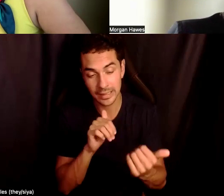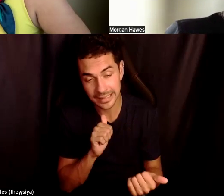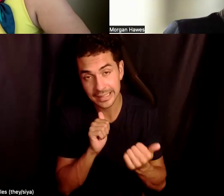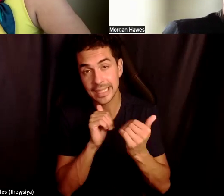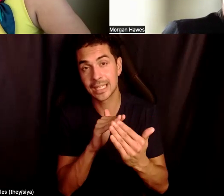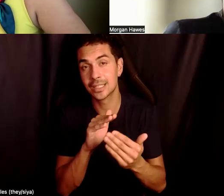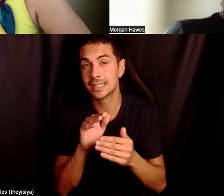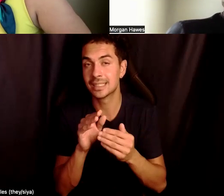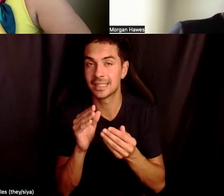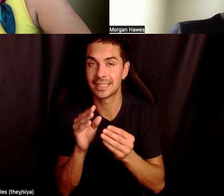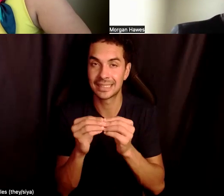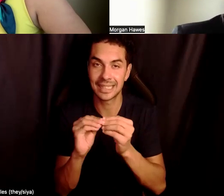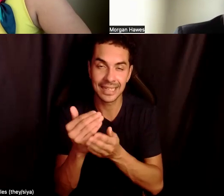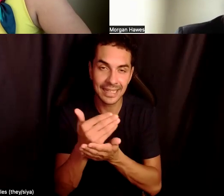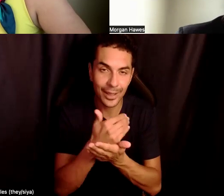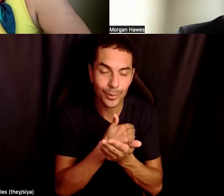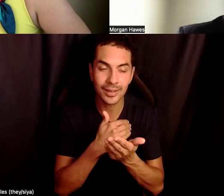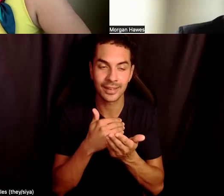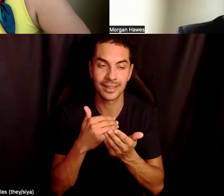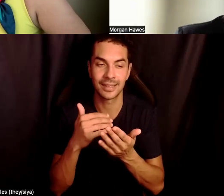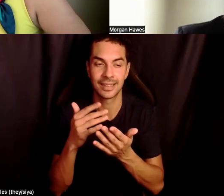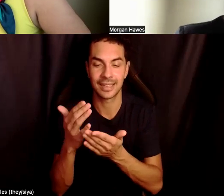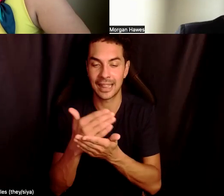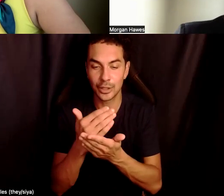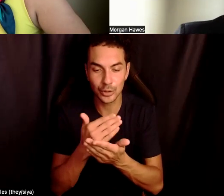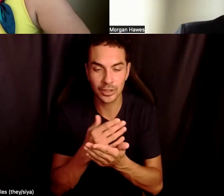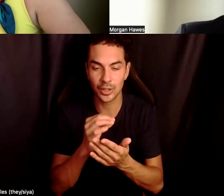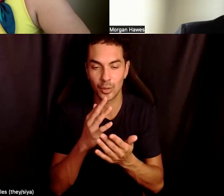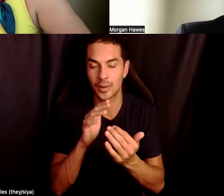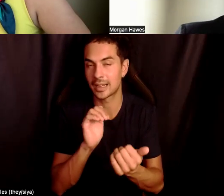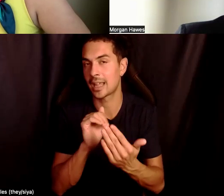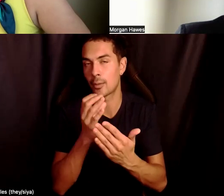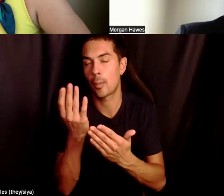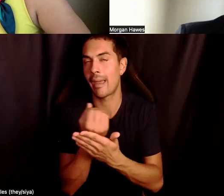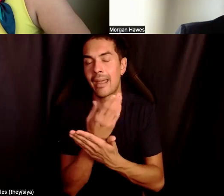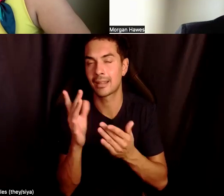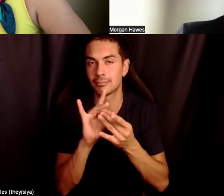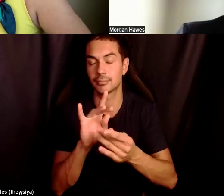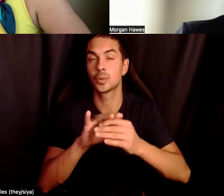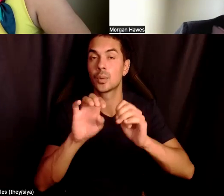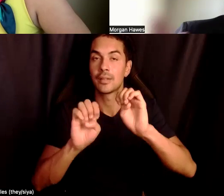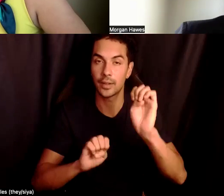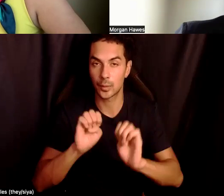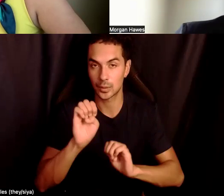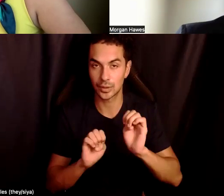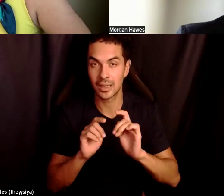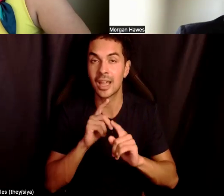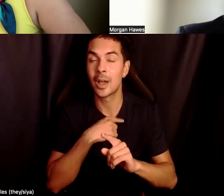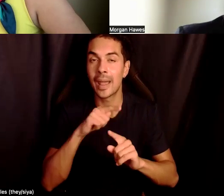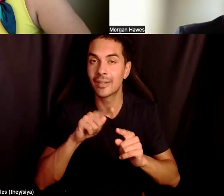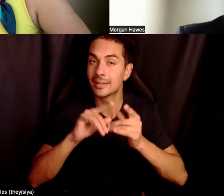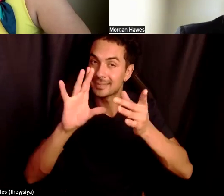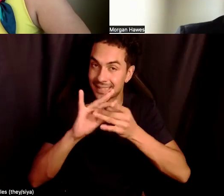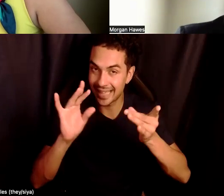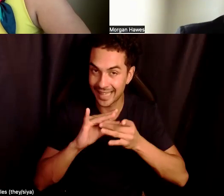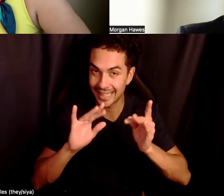data collection, data gathering, evaluation, or, or any of it. Right. And we have to always, like we say everywhere, right.